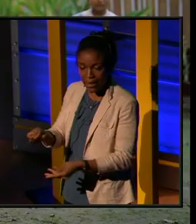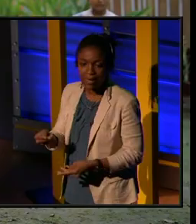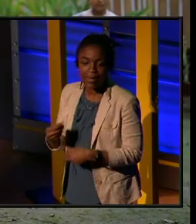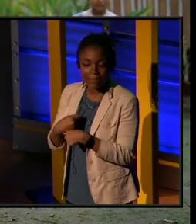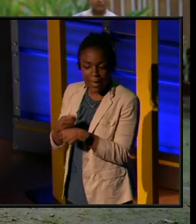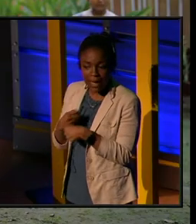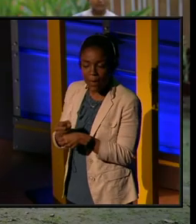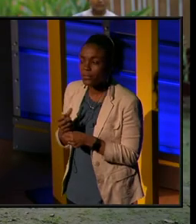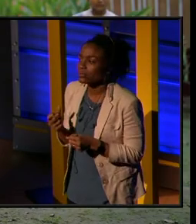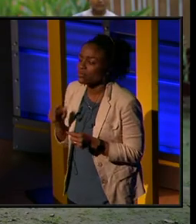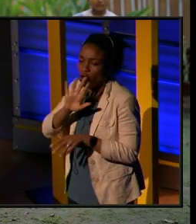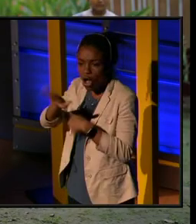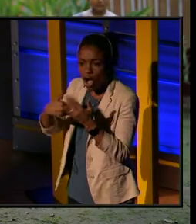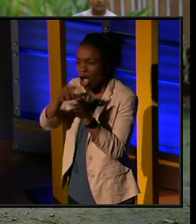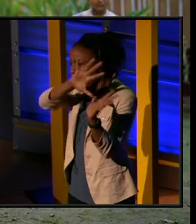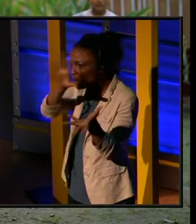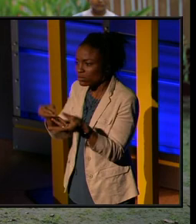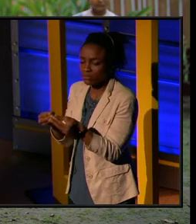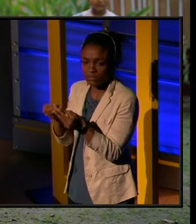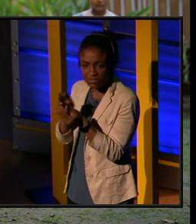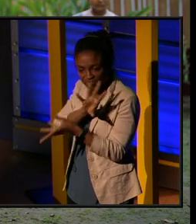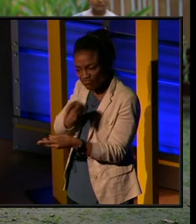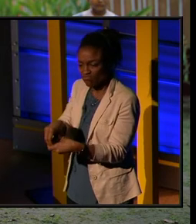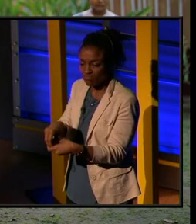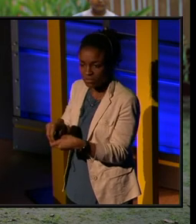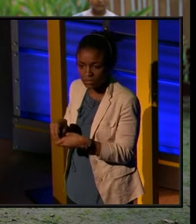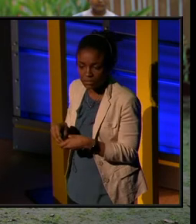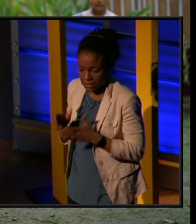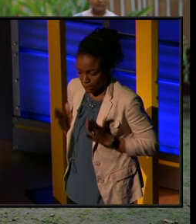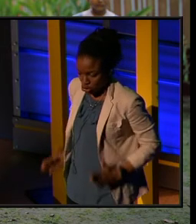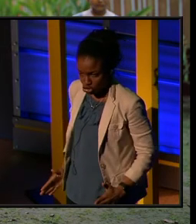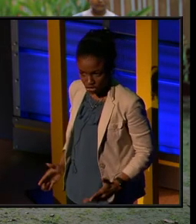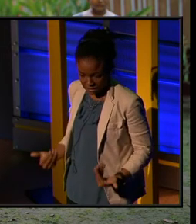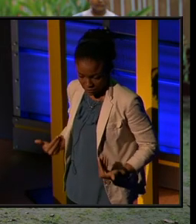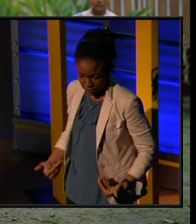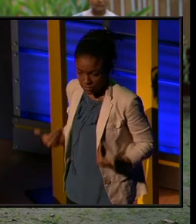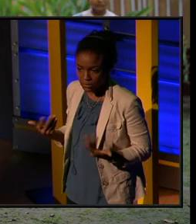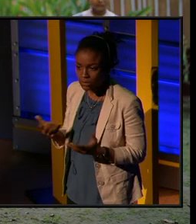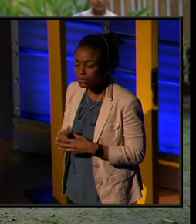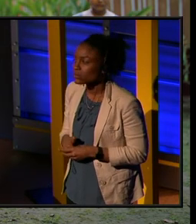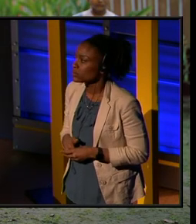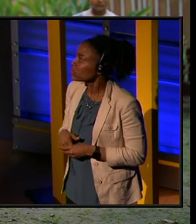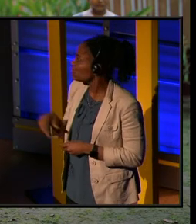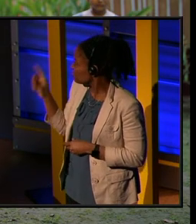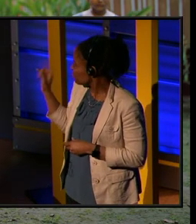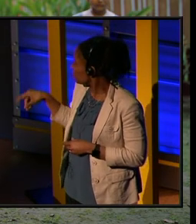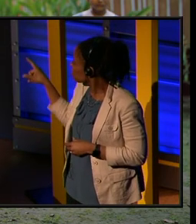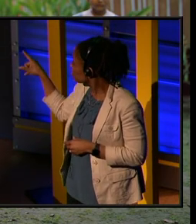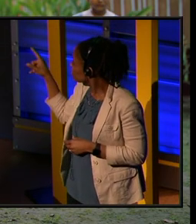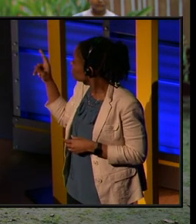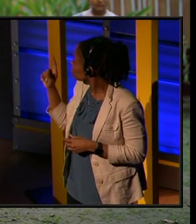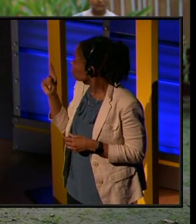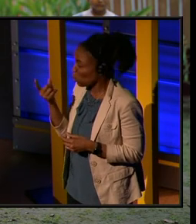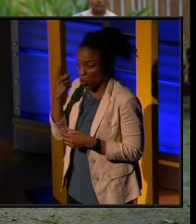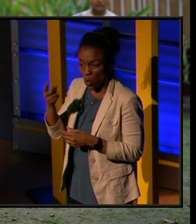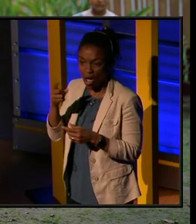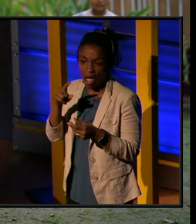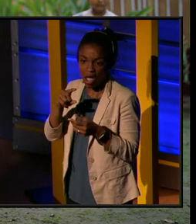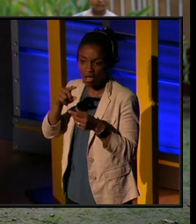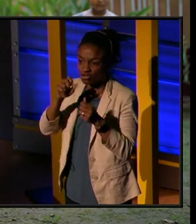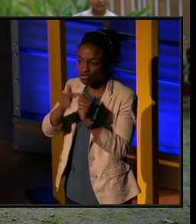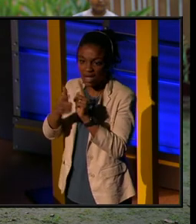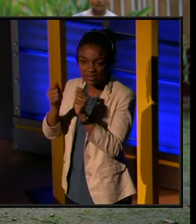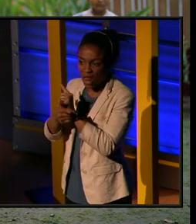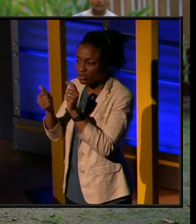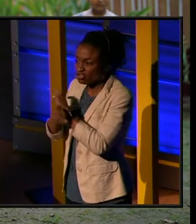So it's all of these things put together, and it's just one translation. And